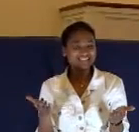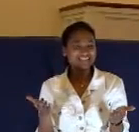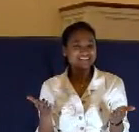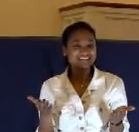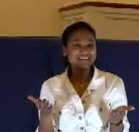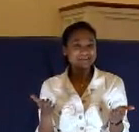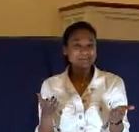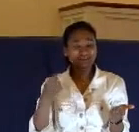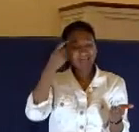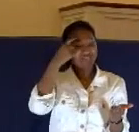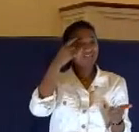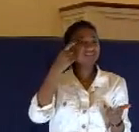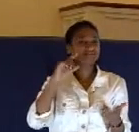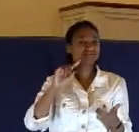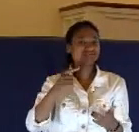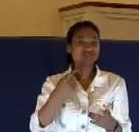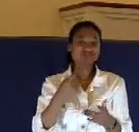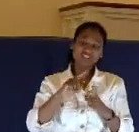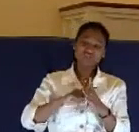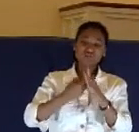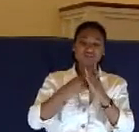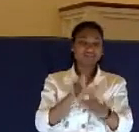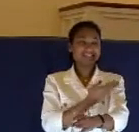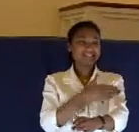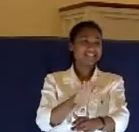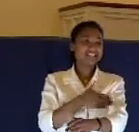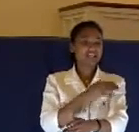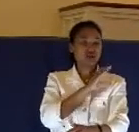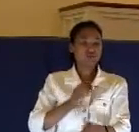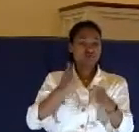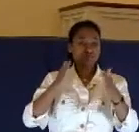I think he started singing a Christian hymn or something like that.